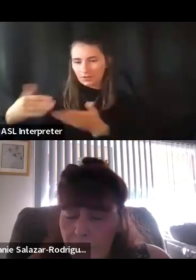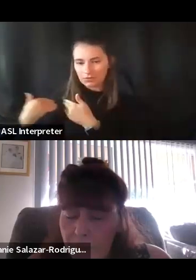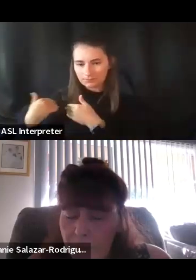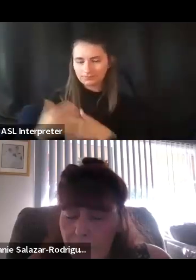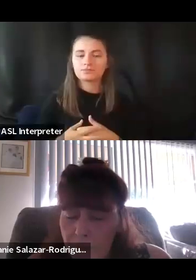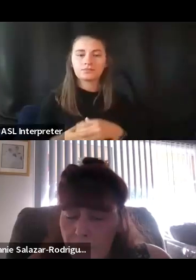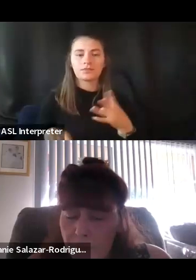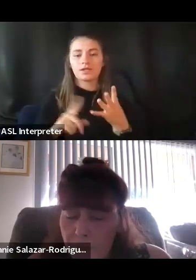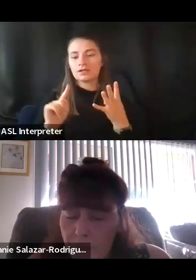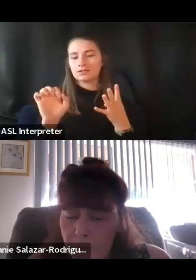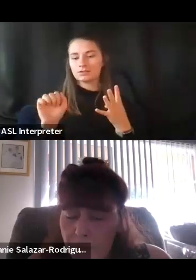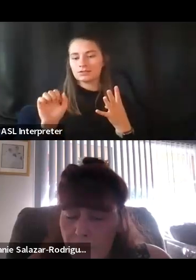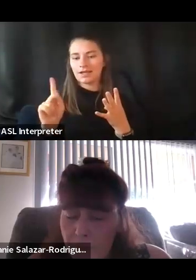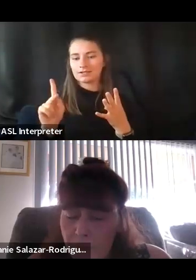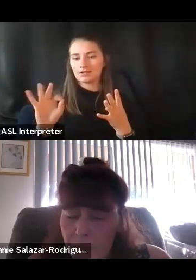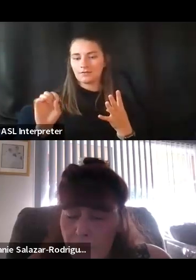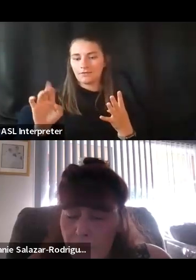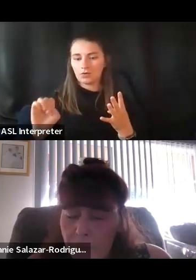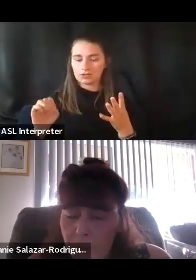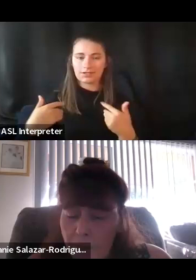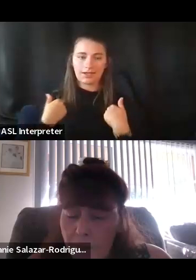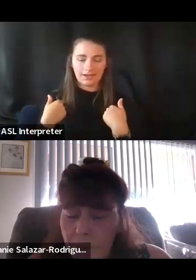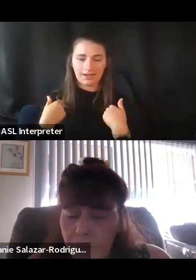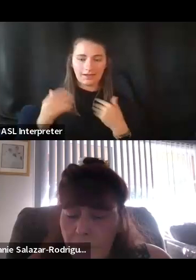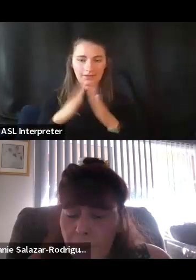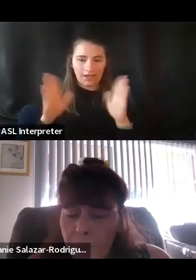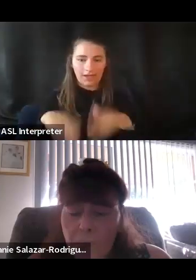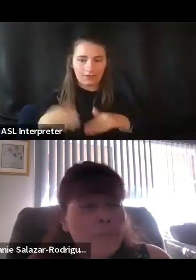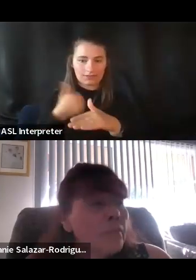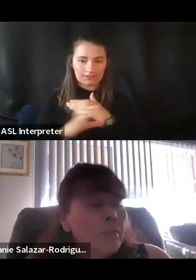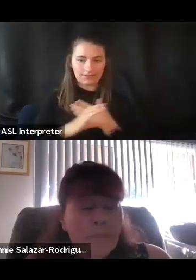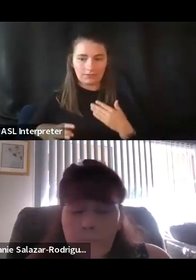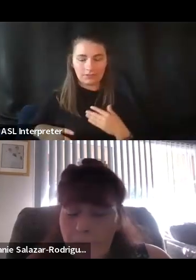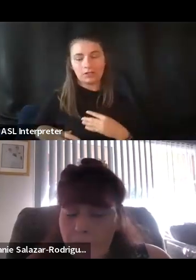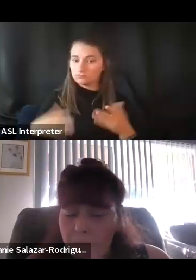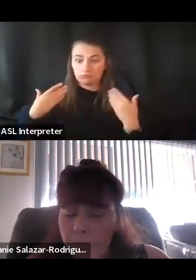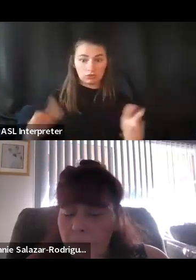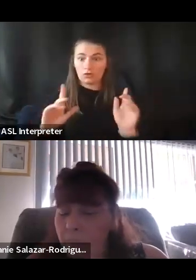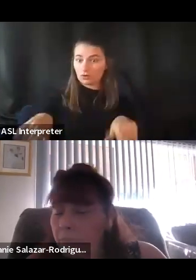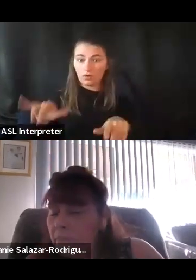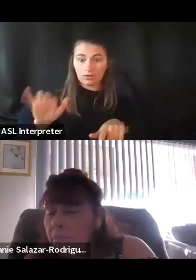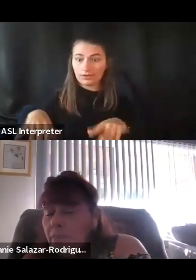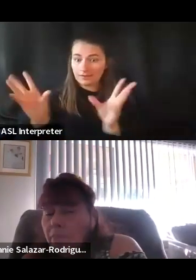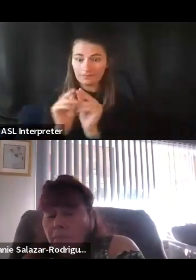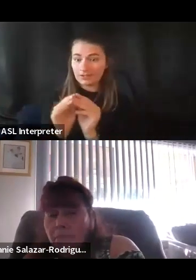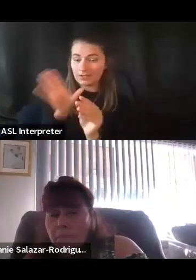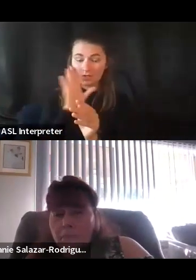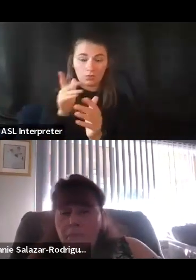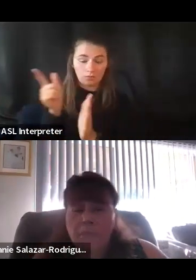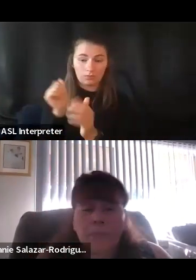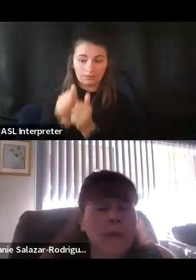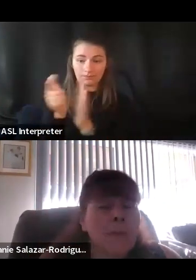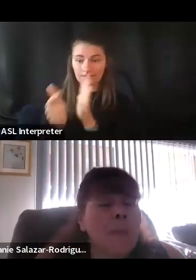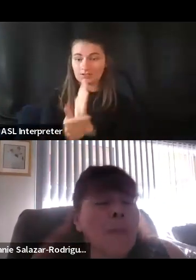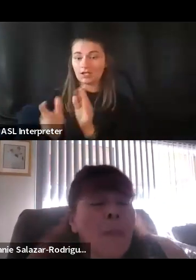housing subcommittee. If you've not been, go to Dora's website, find out when those meetings are. We need your voice because they're going to be passing laws that impact housing and